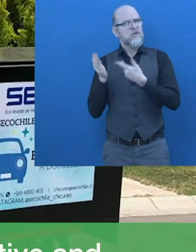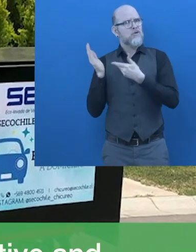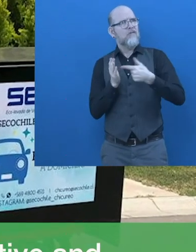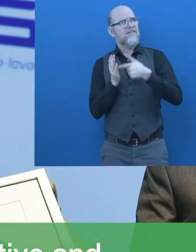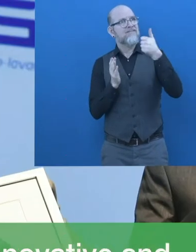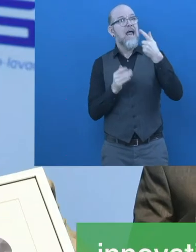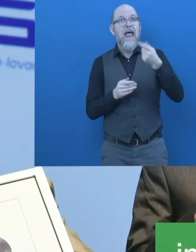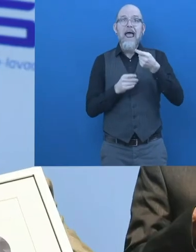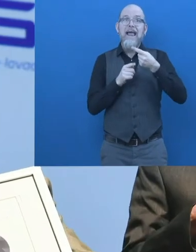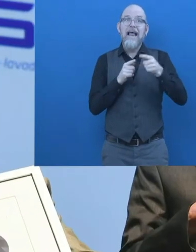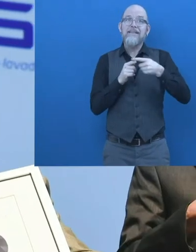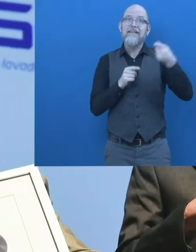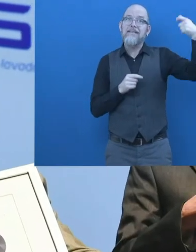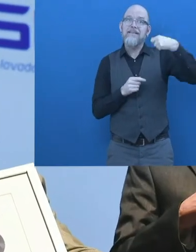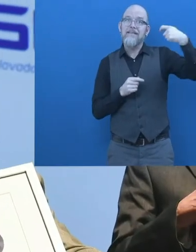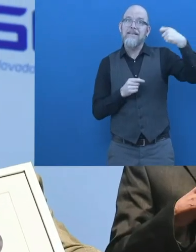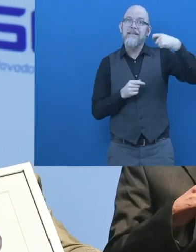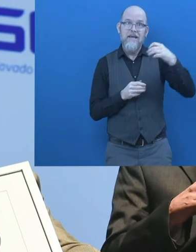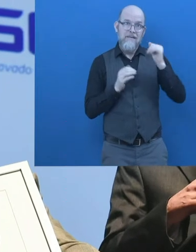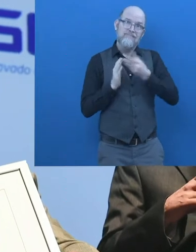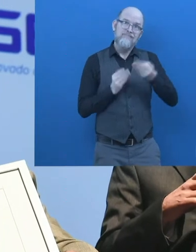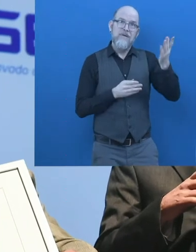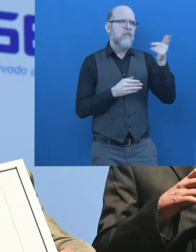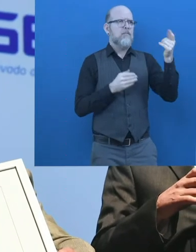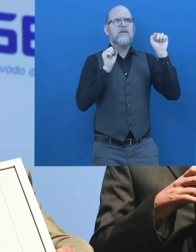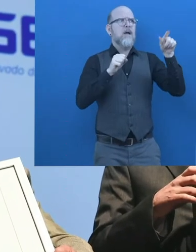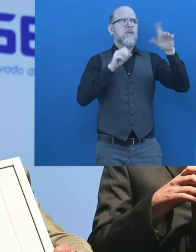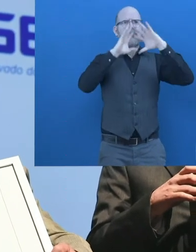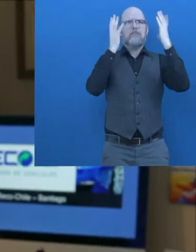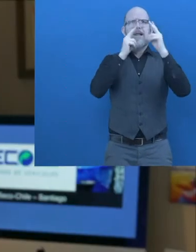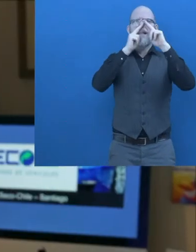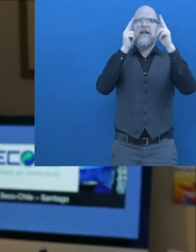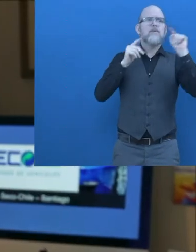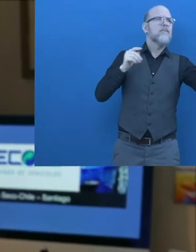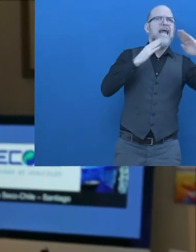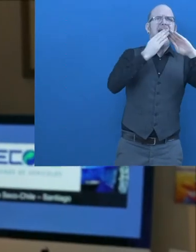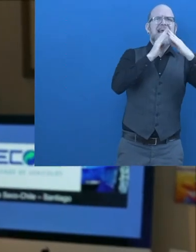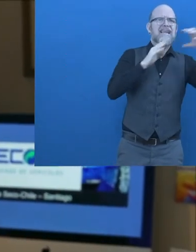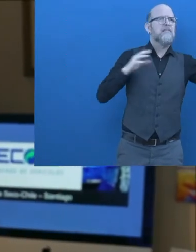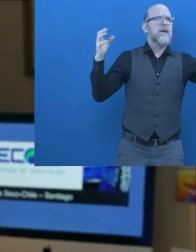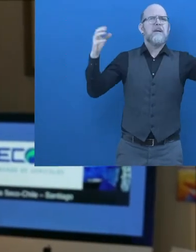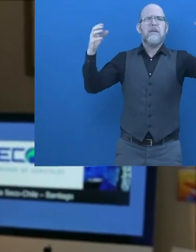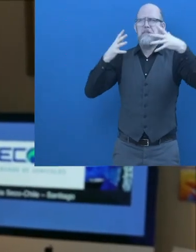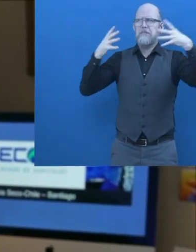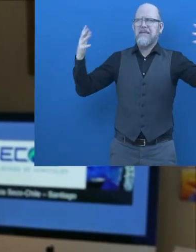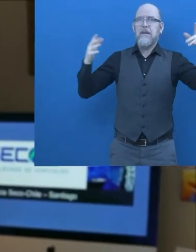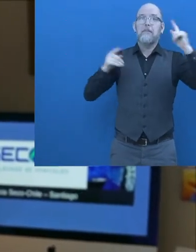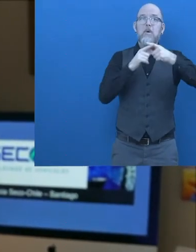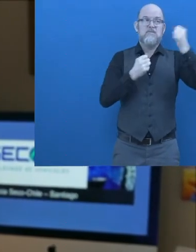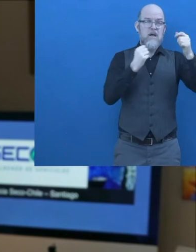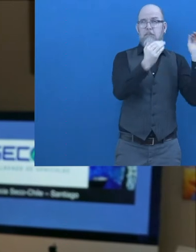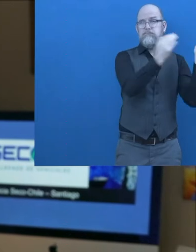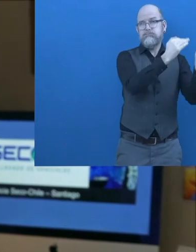service to develop it in any major city in the world where there are so many cars